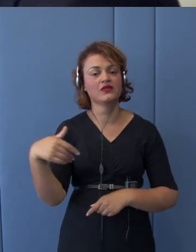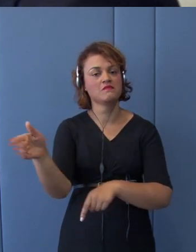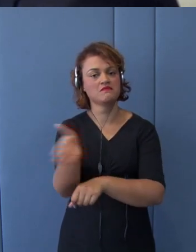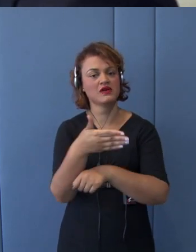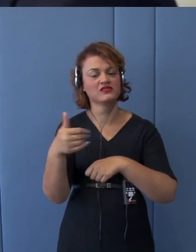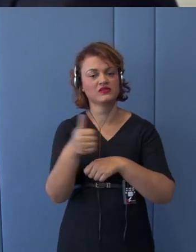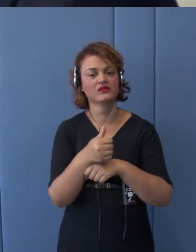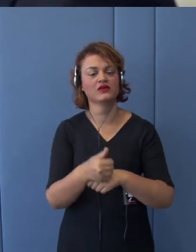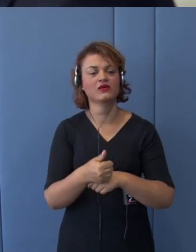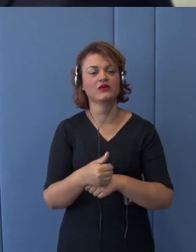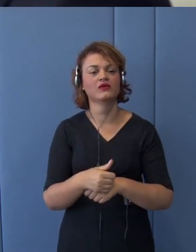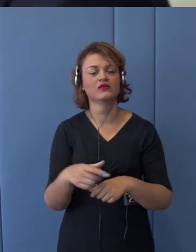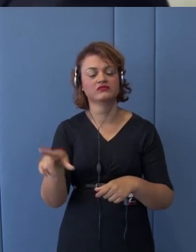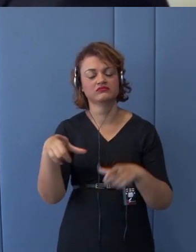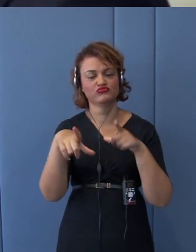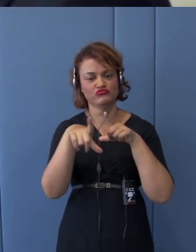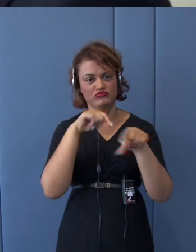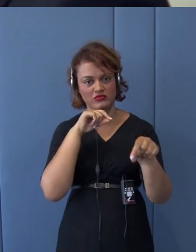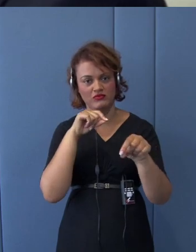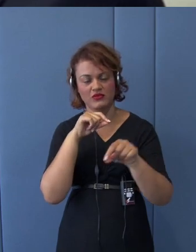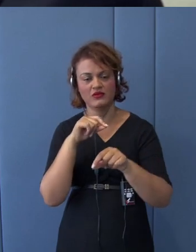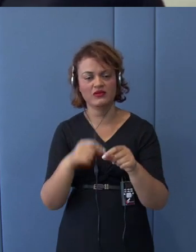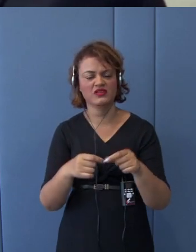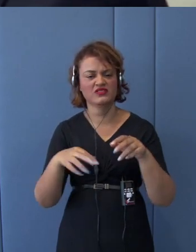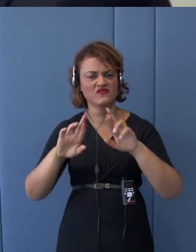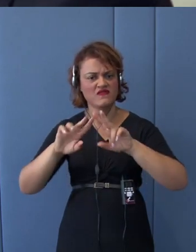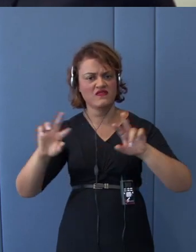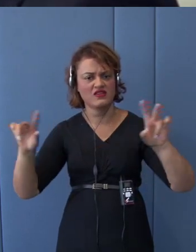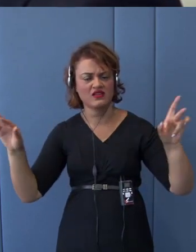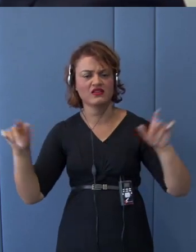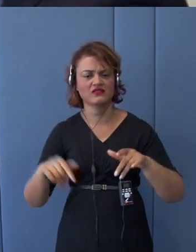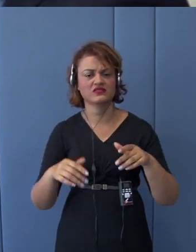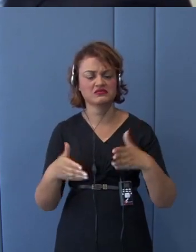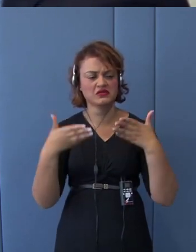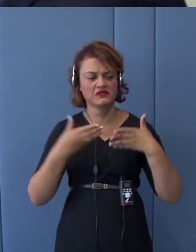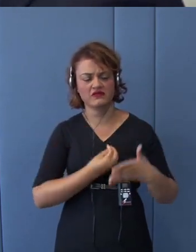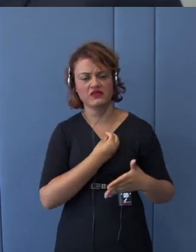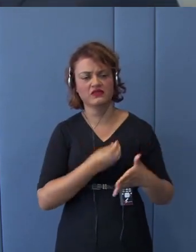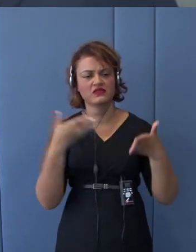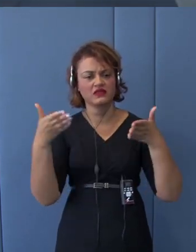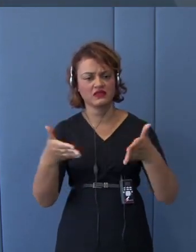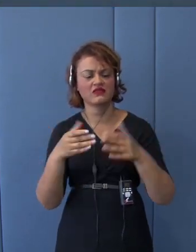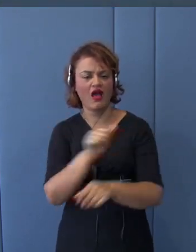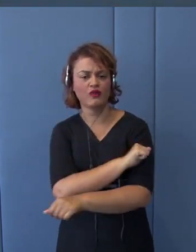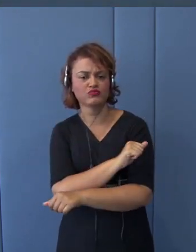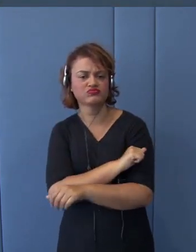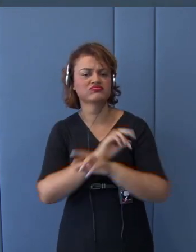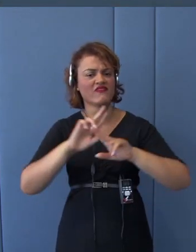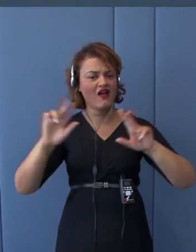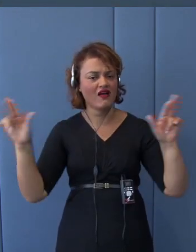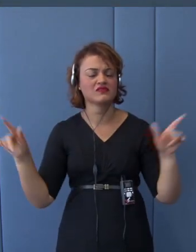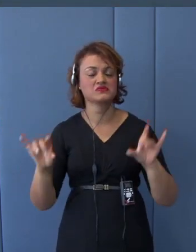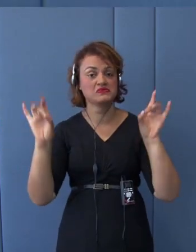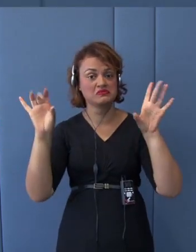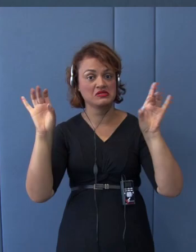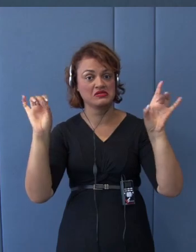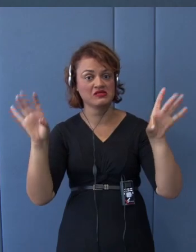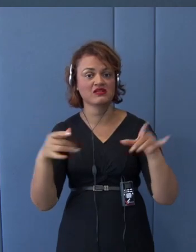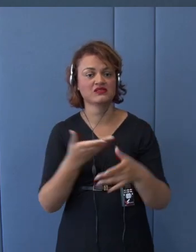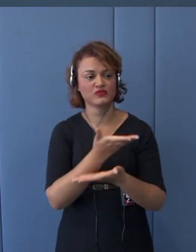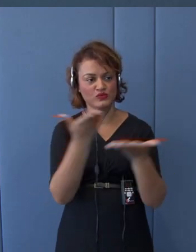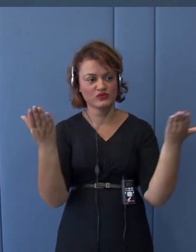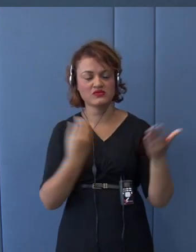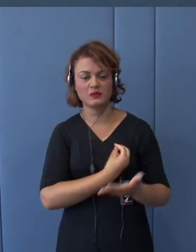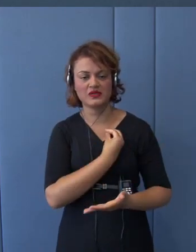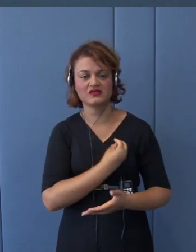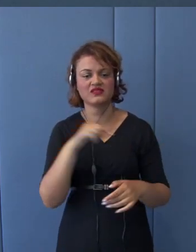Distinguished Guests, Distinguished Students, and all the Excellencies here. It is a great